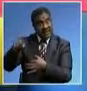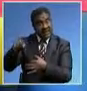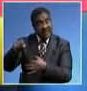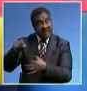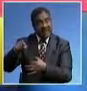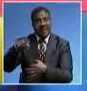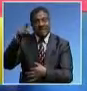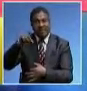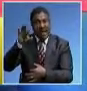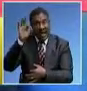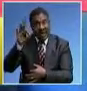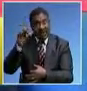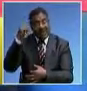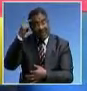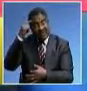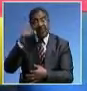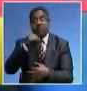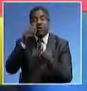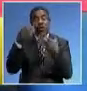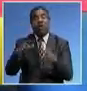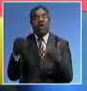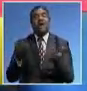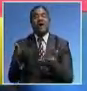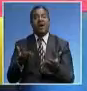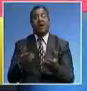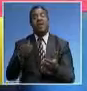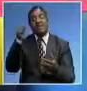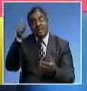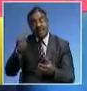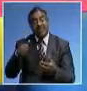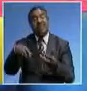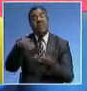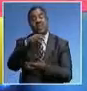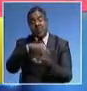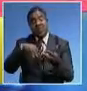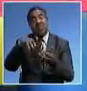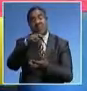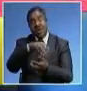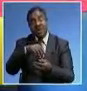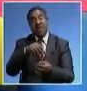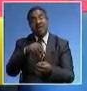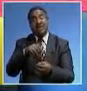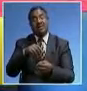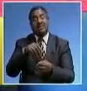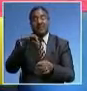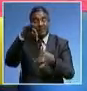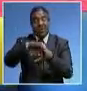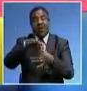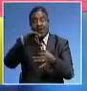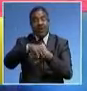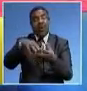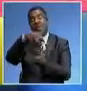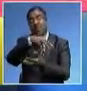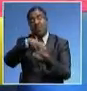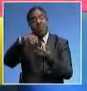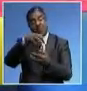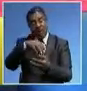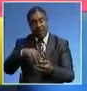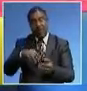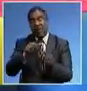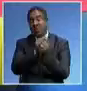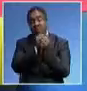they would lose, so they were committing gross electoral malpractice with impunity.